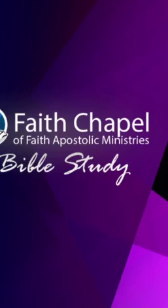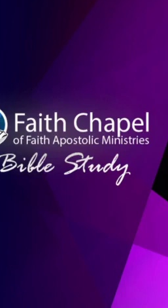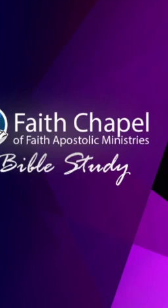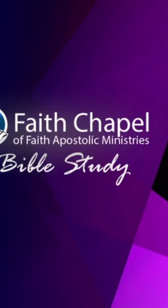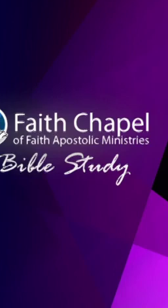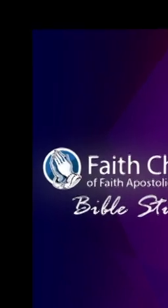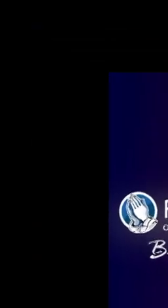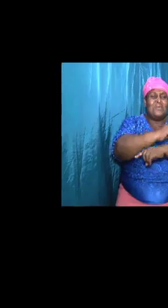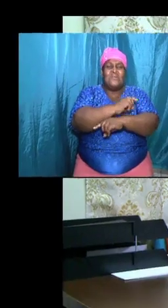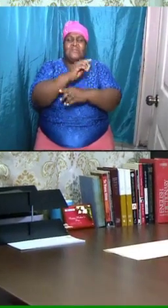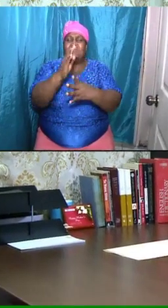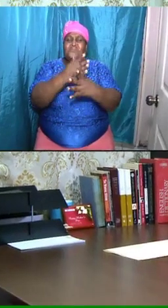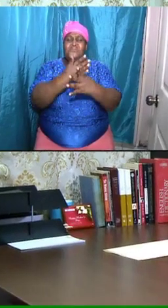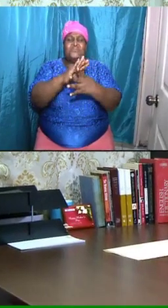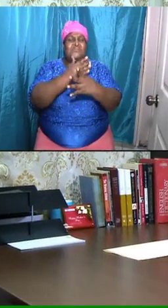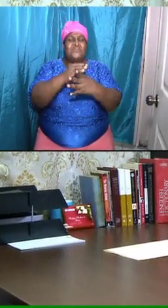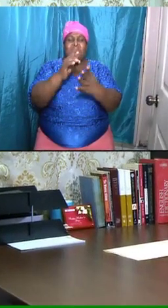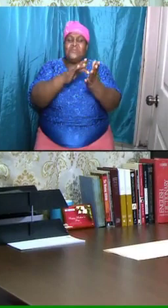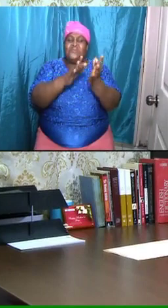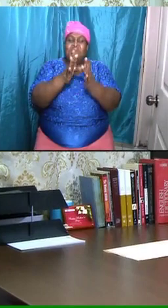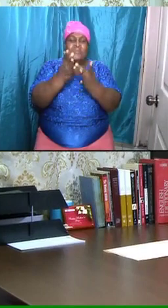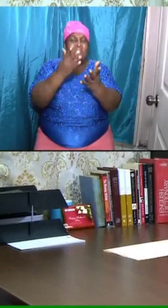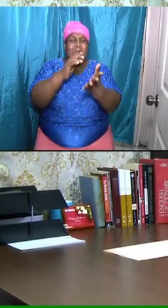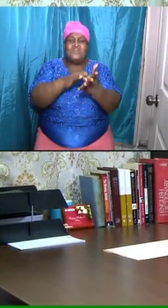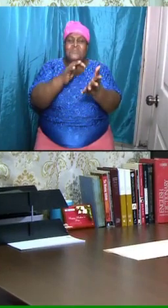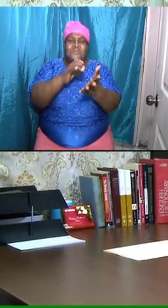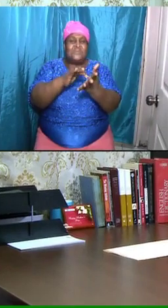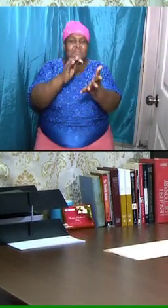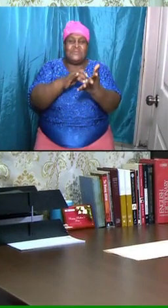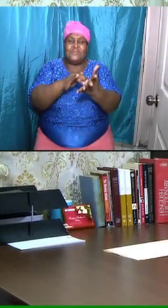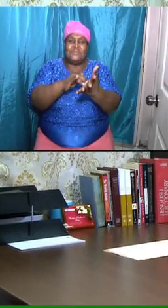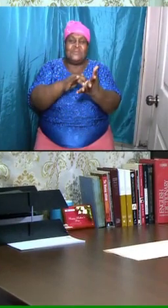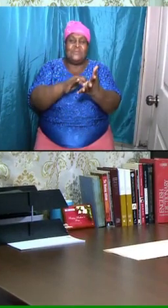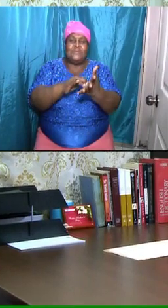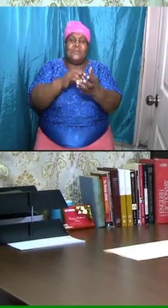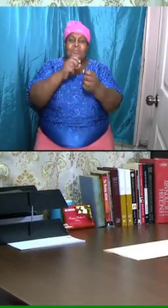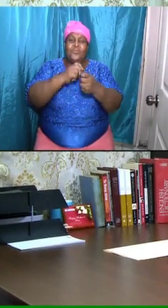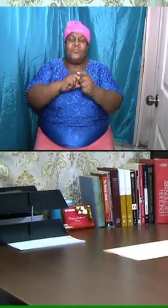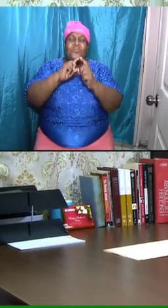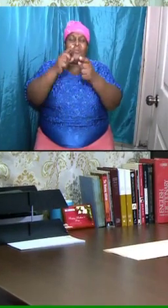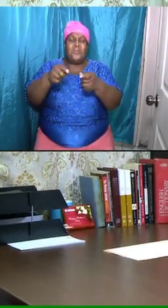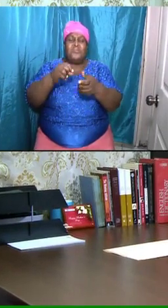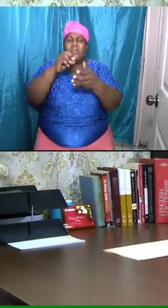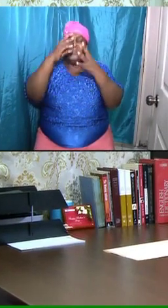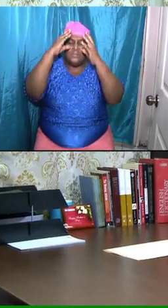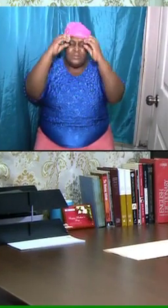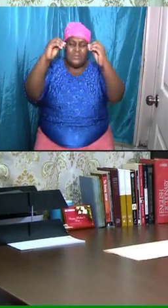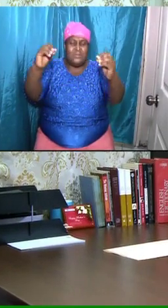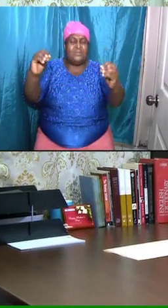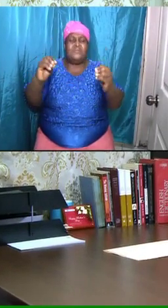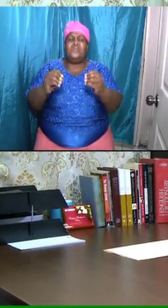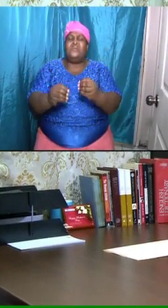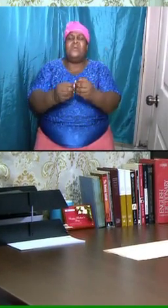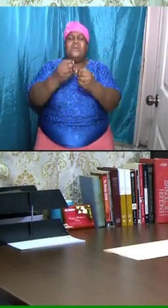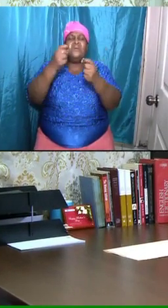share in Bible study and we have been going through for the last couple of weeks